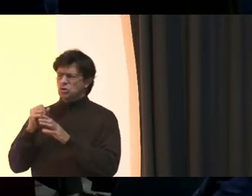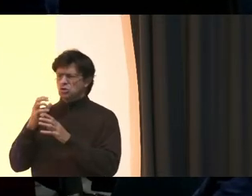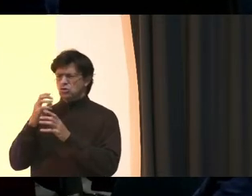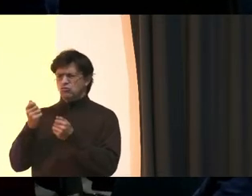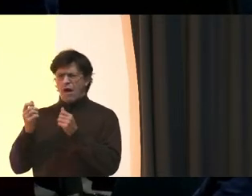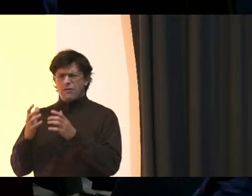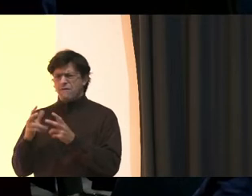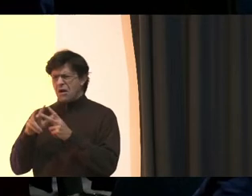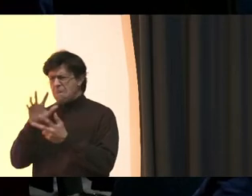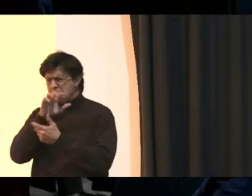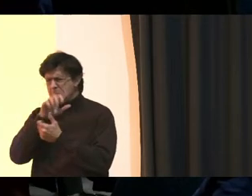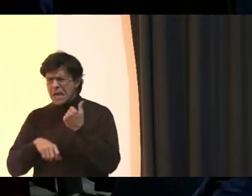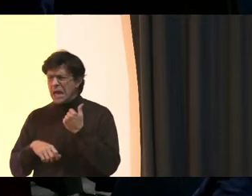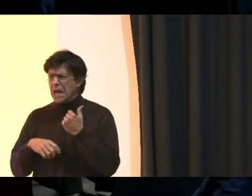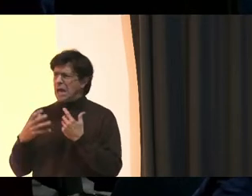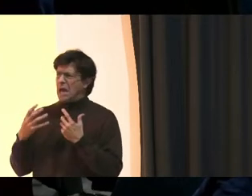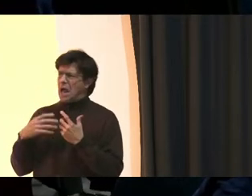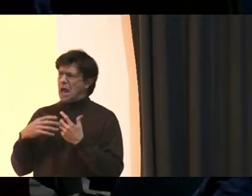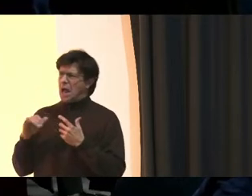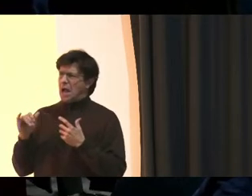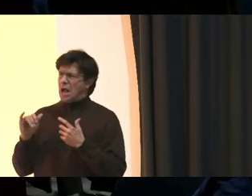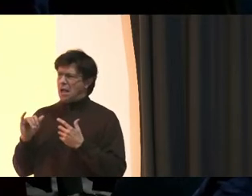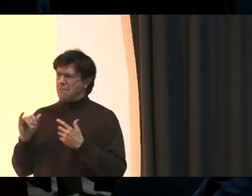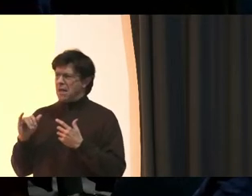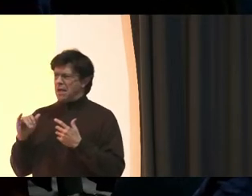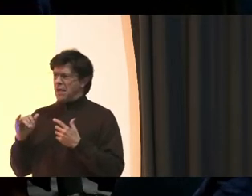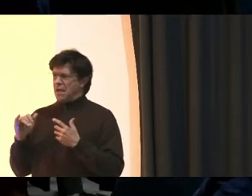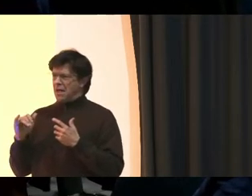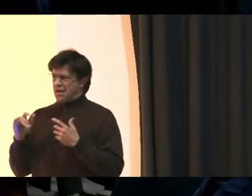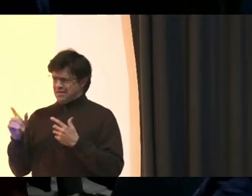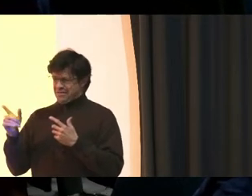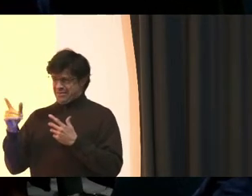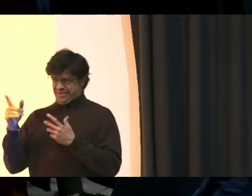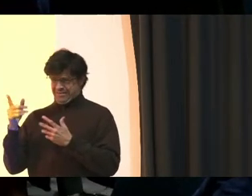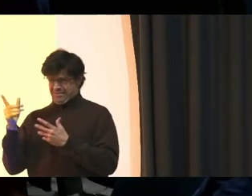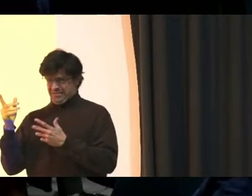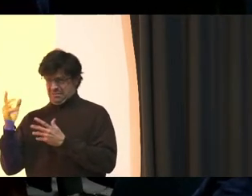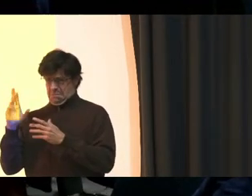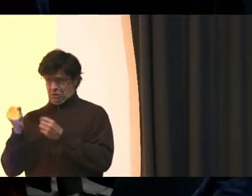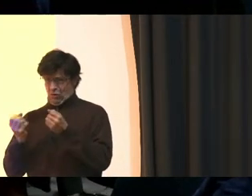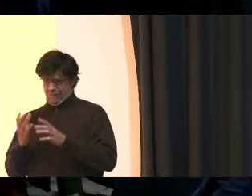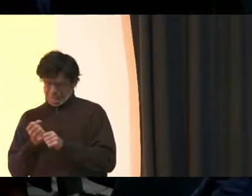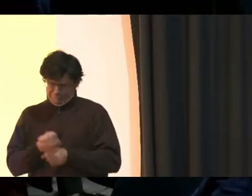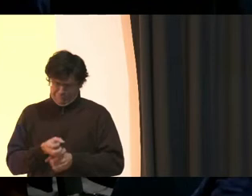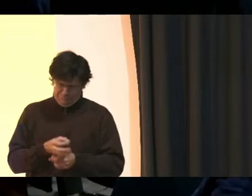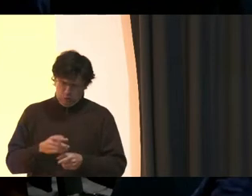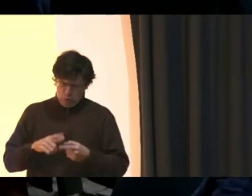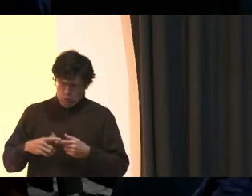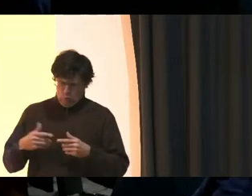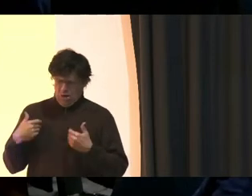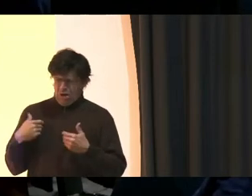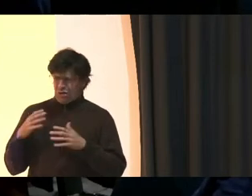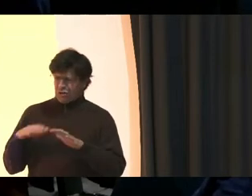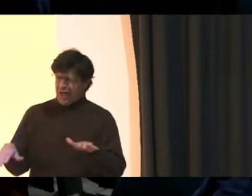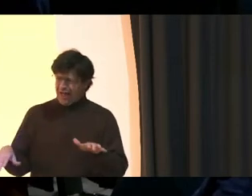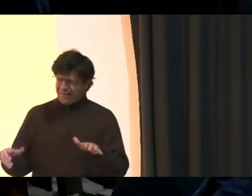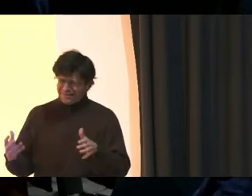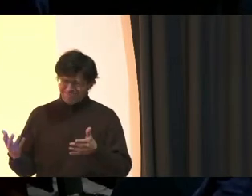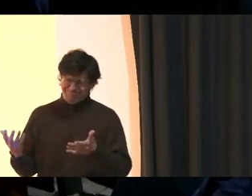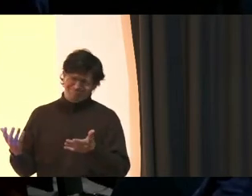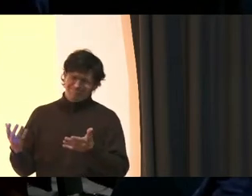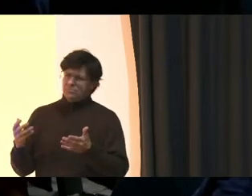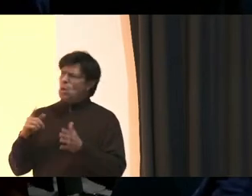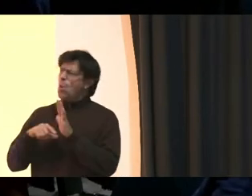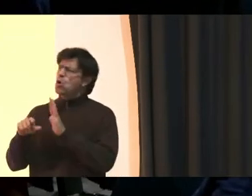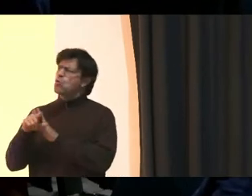to us Because she was so tired And I just wonder when is that going to get fixed Because she's a smaller child So she doesn't really know what she's supposed to do If something happens What